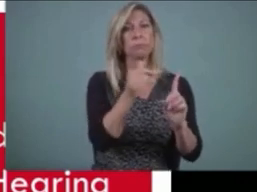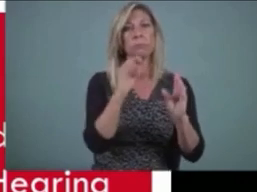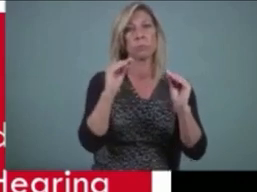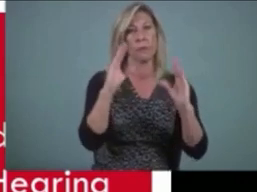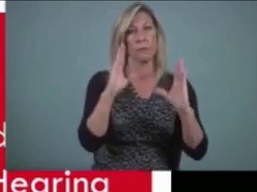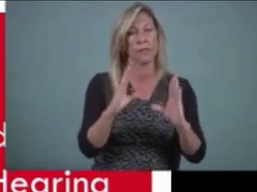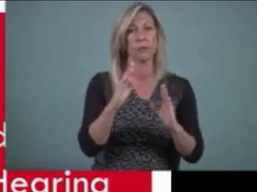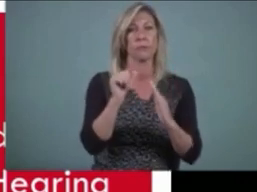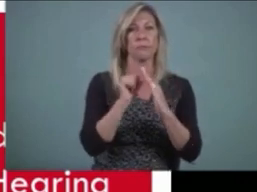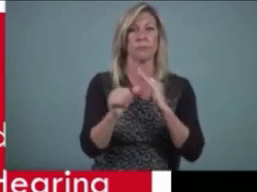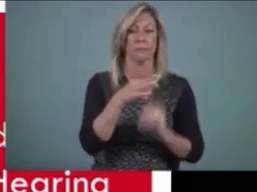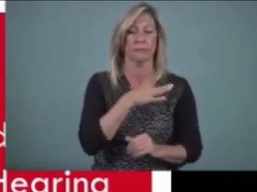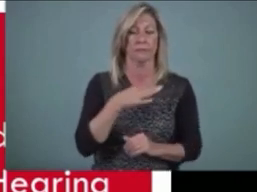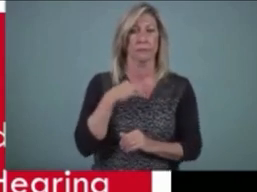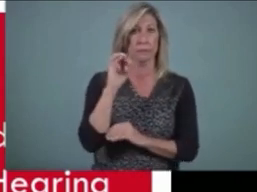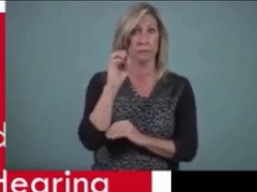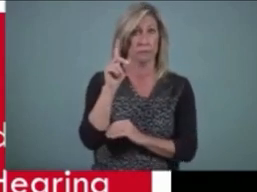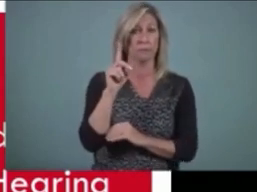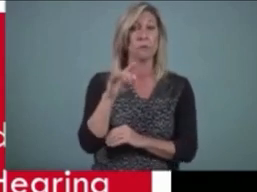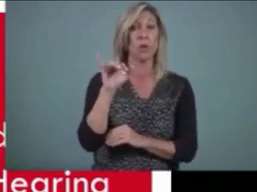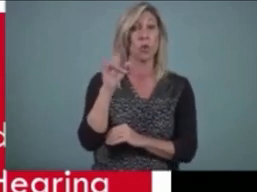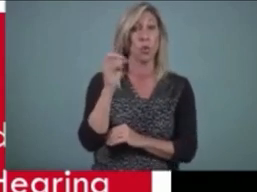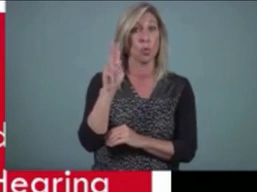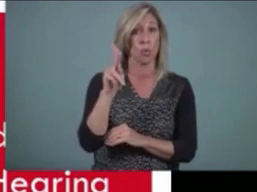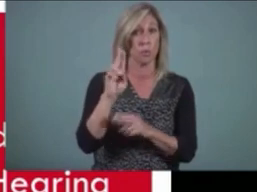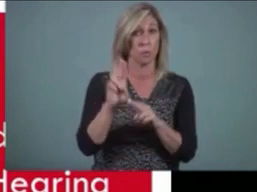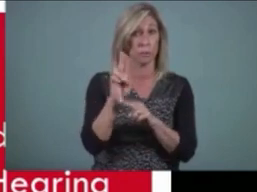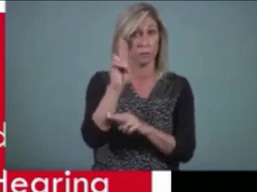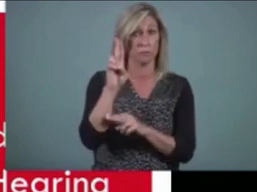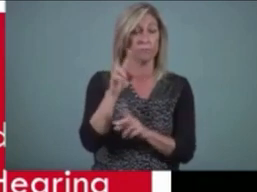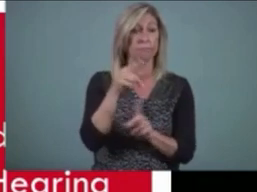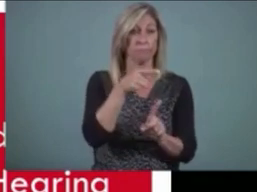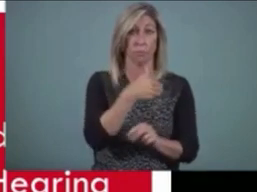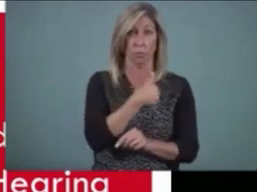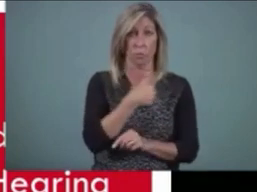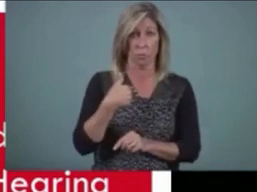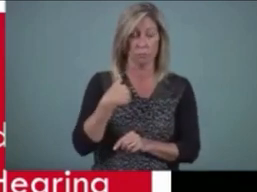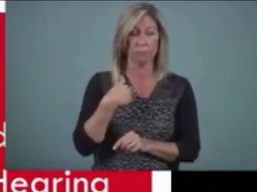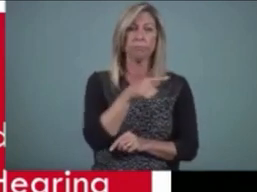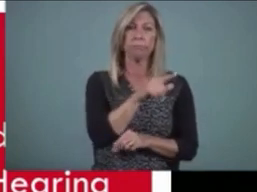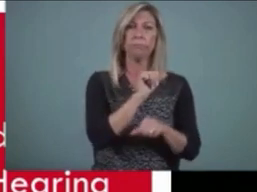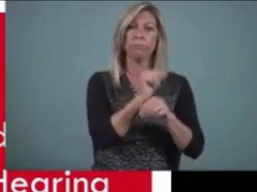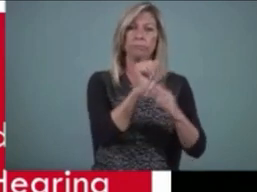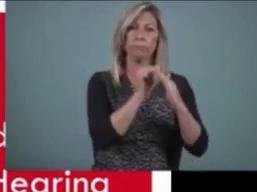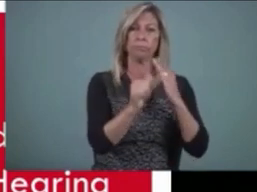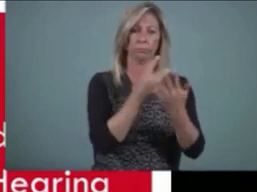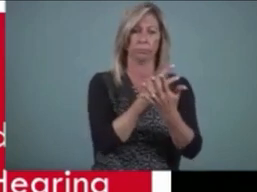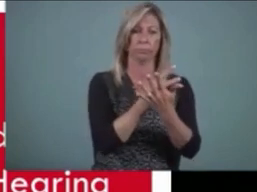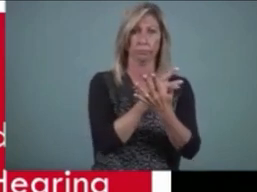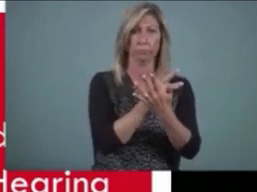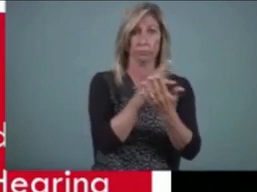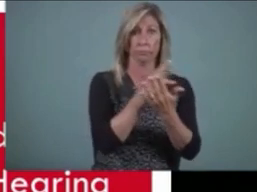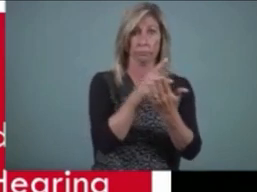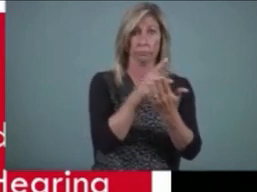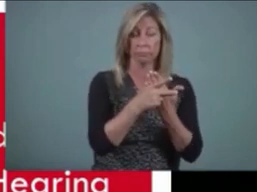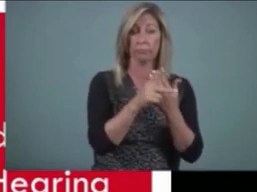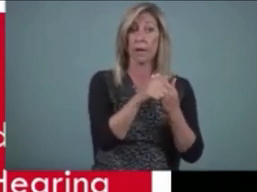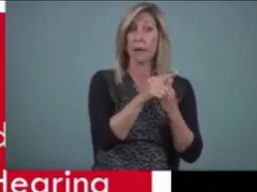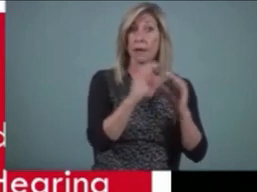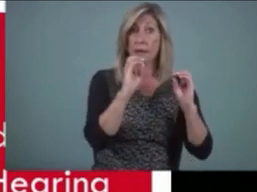at York University in Toronto and she works in the graduate program in education, linguistics and critical